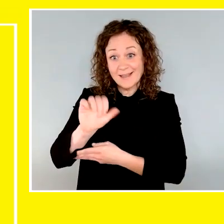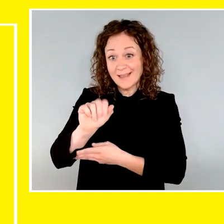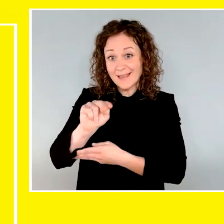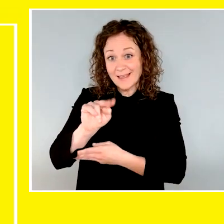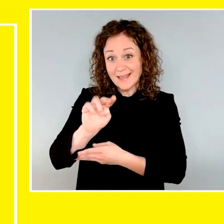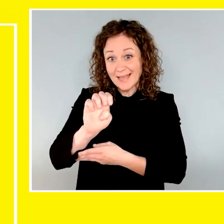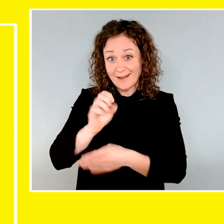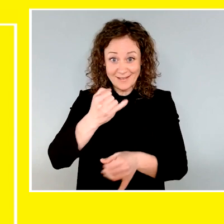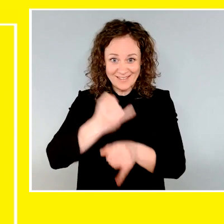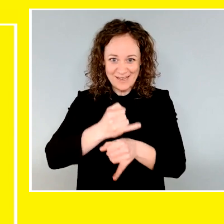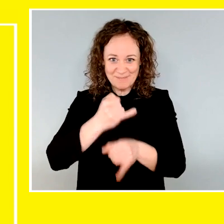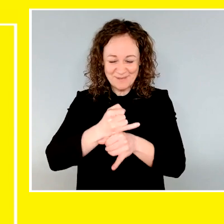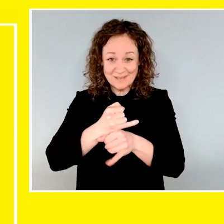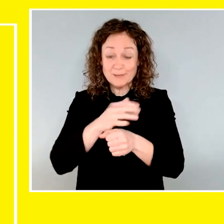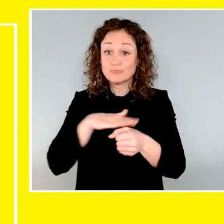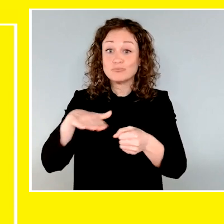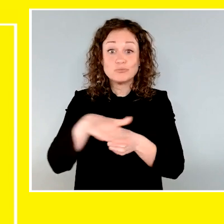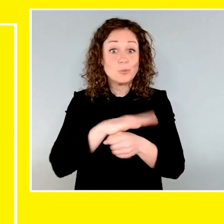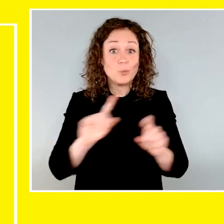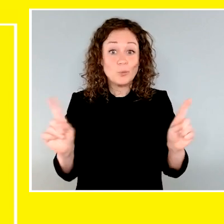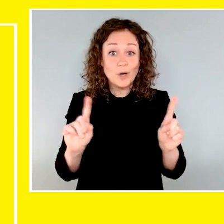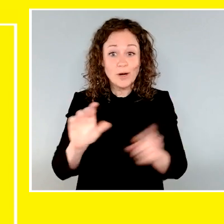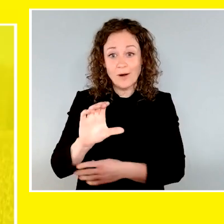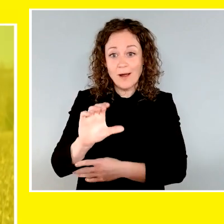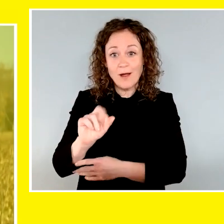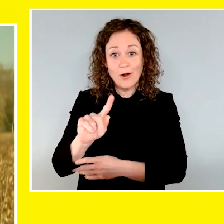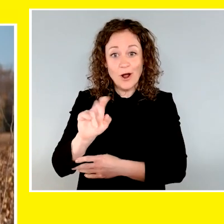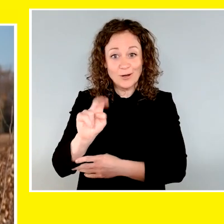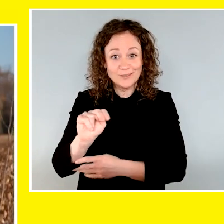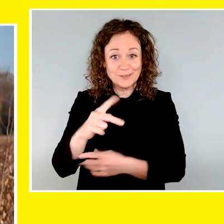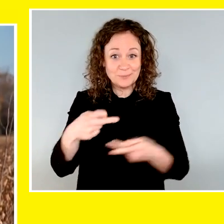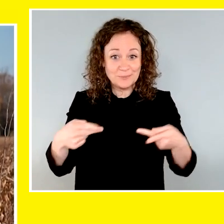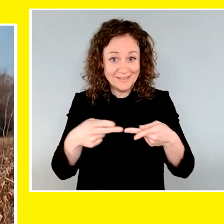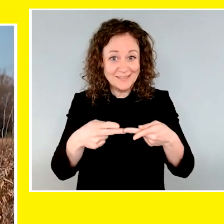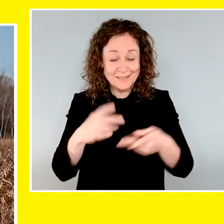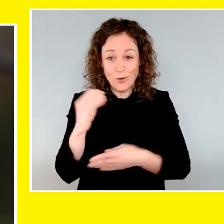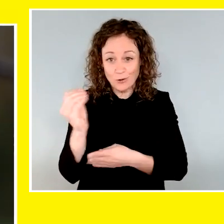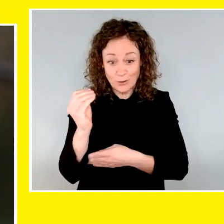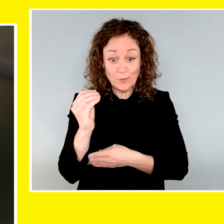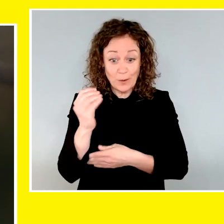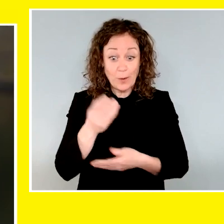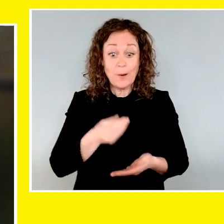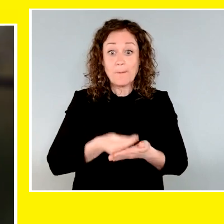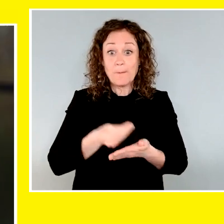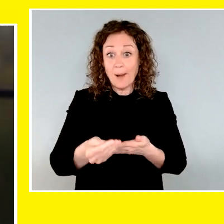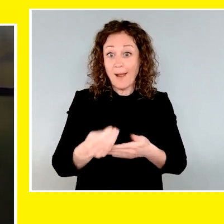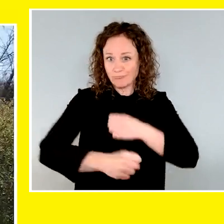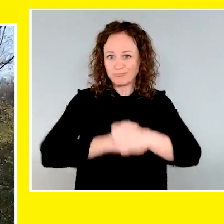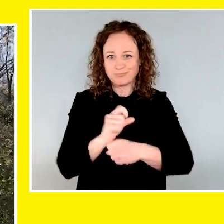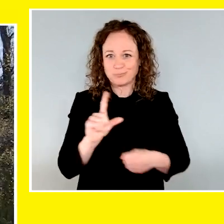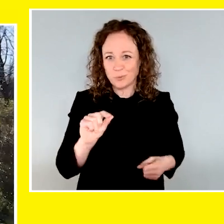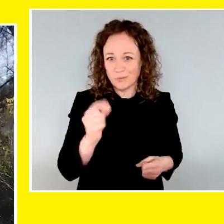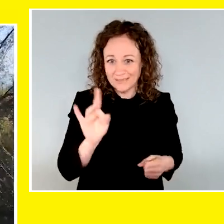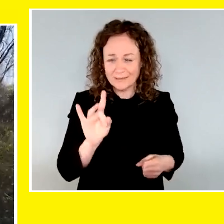Canine Campus. Our Canine Campus is located in Carlton Place, Ontario. The property became available in